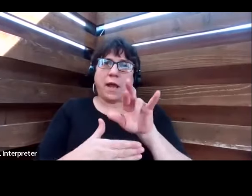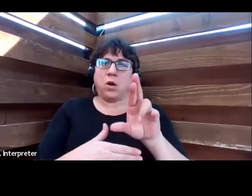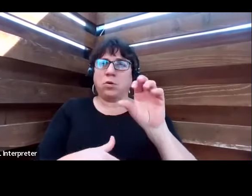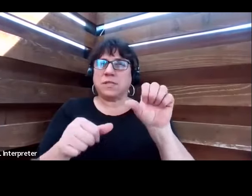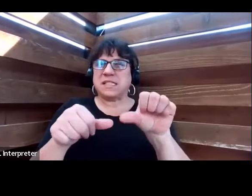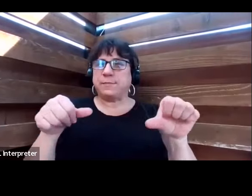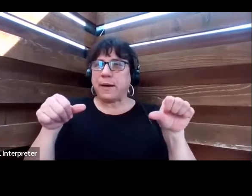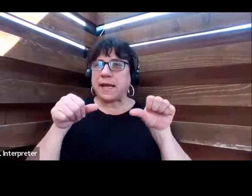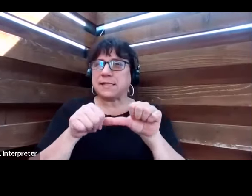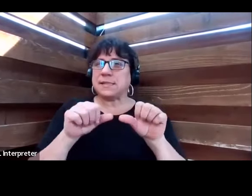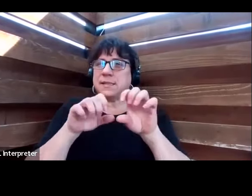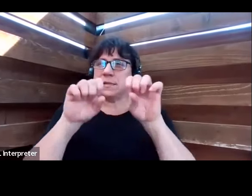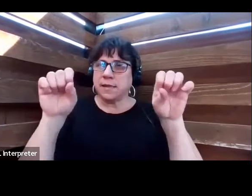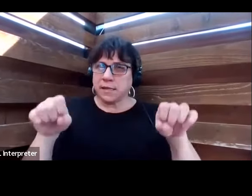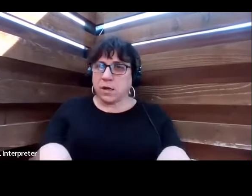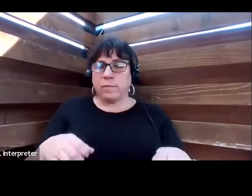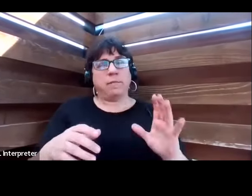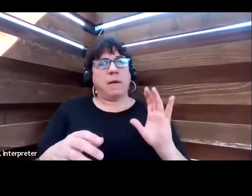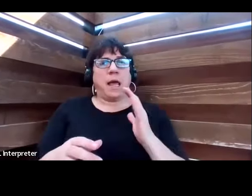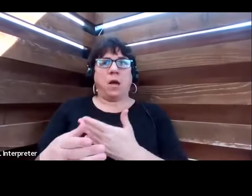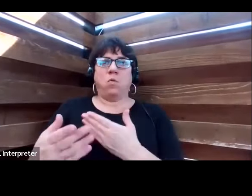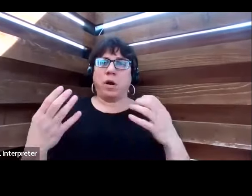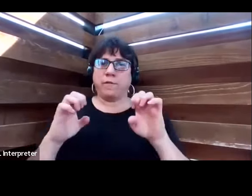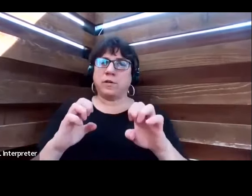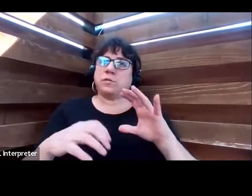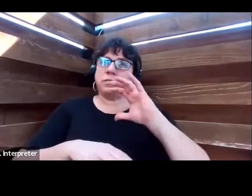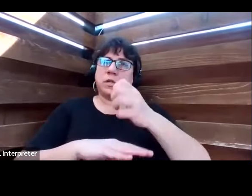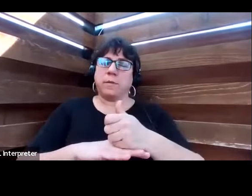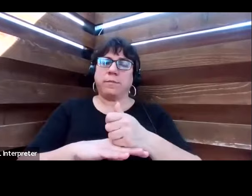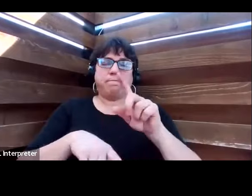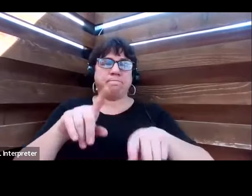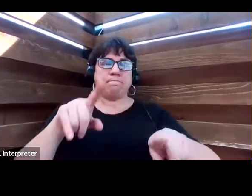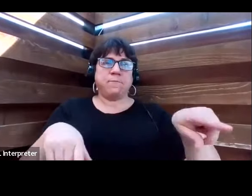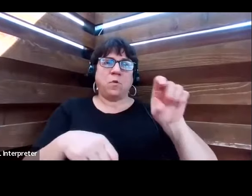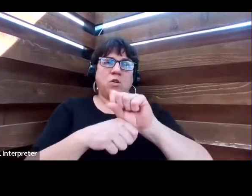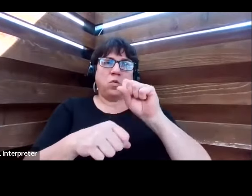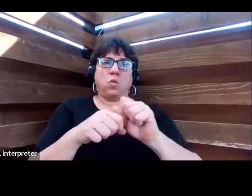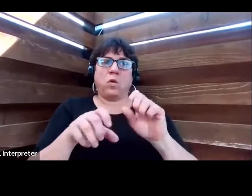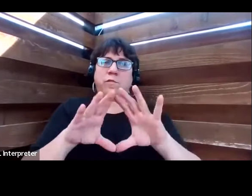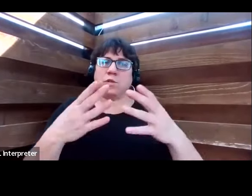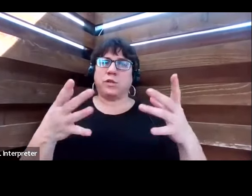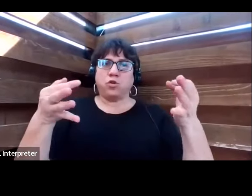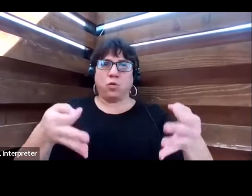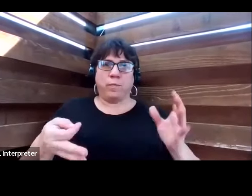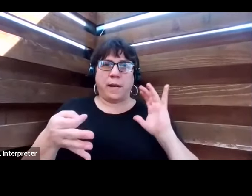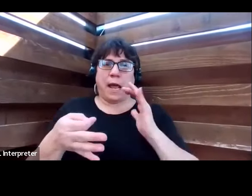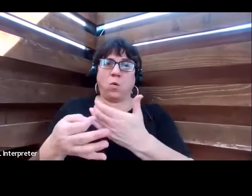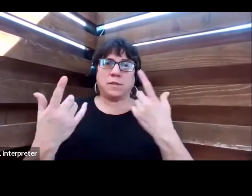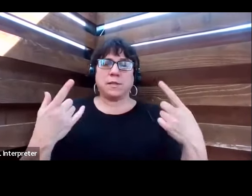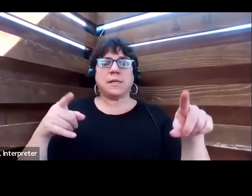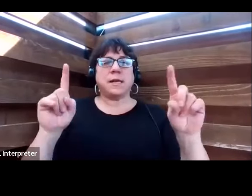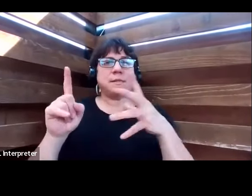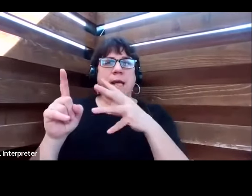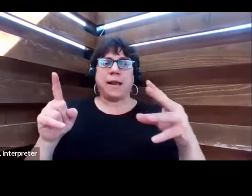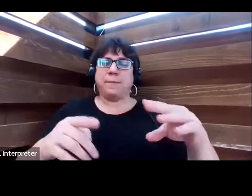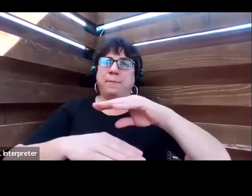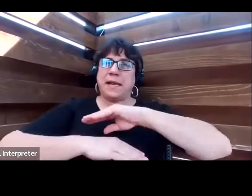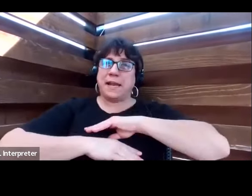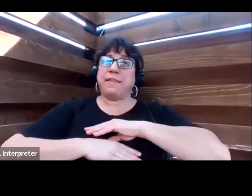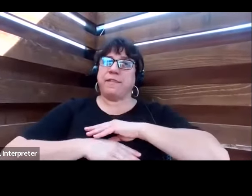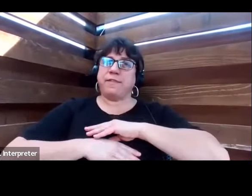The efforts we make to build a diverse workforce will determine our success in meeting these challenges.